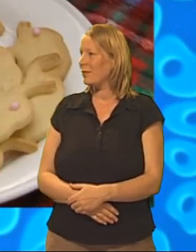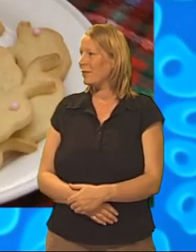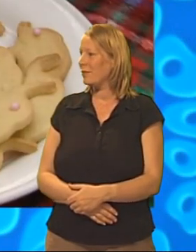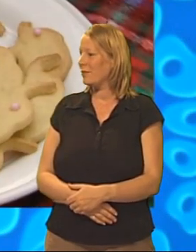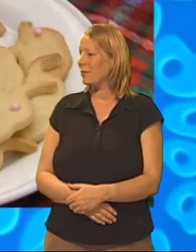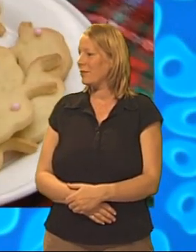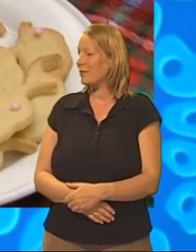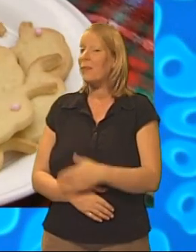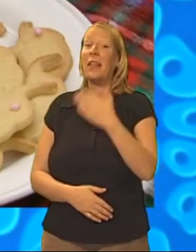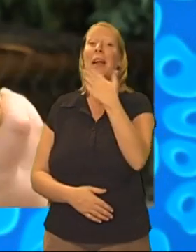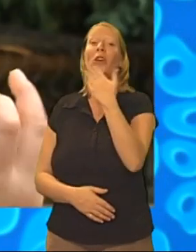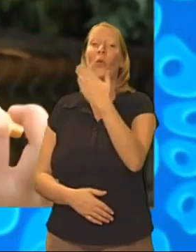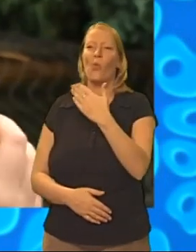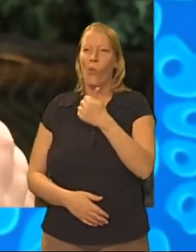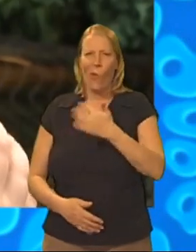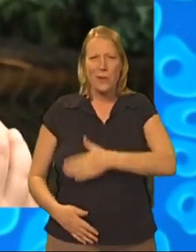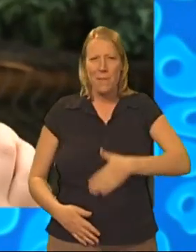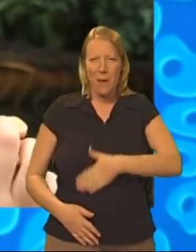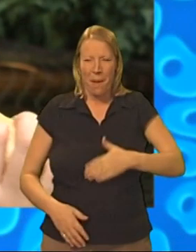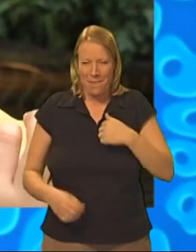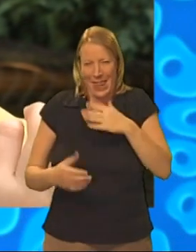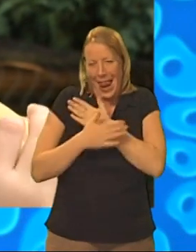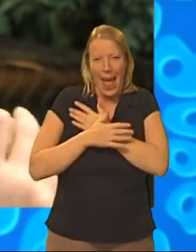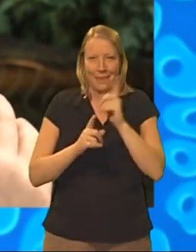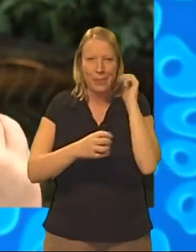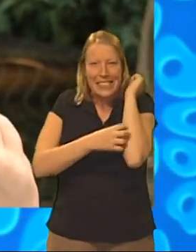Thank you! Yummy, yummy! I love biscuits!